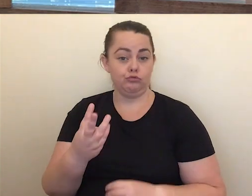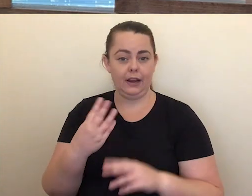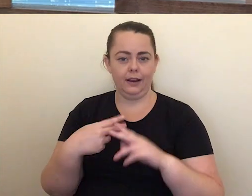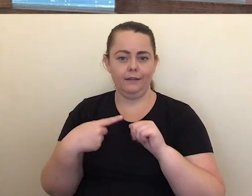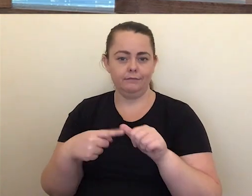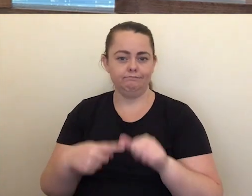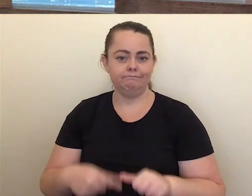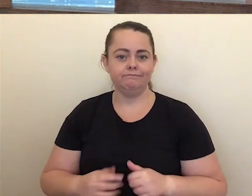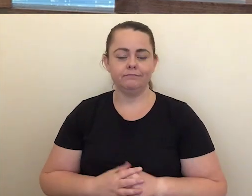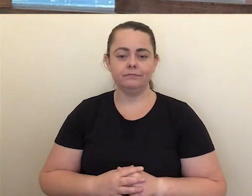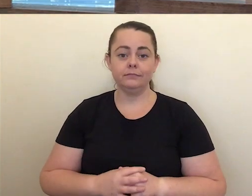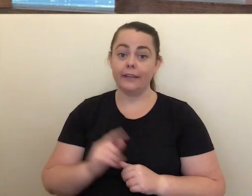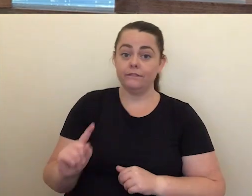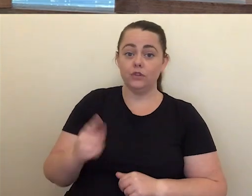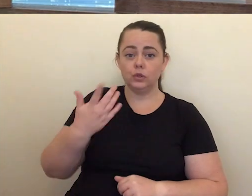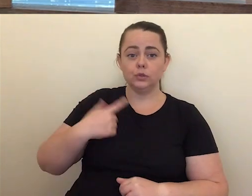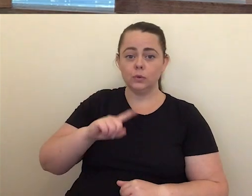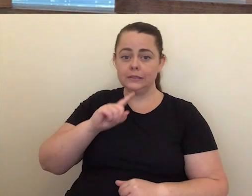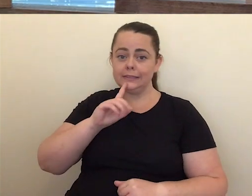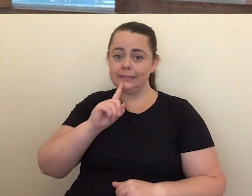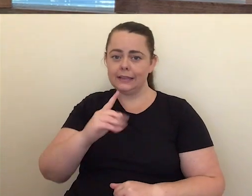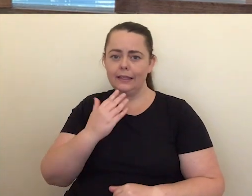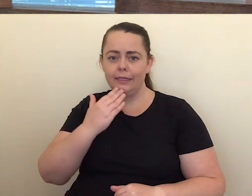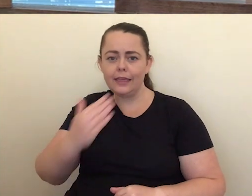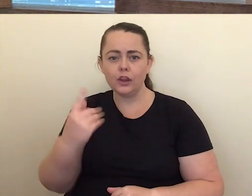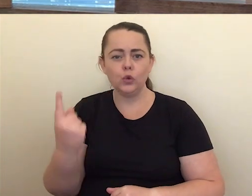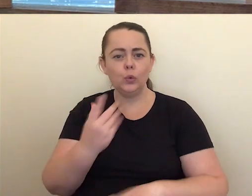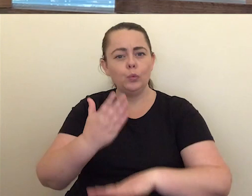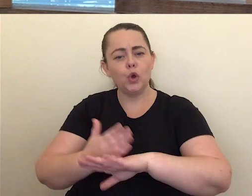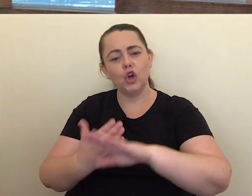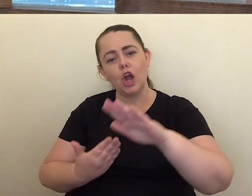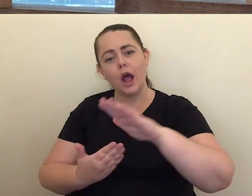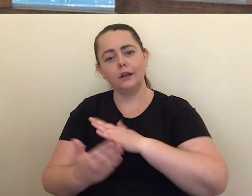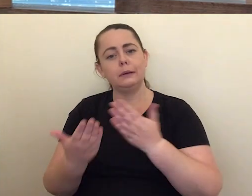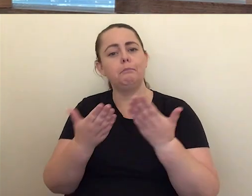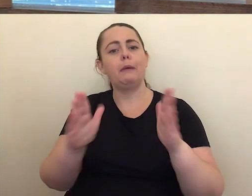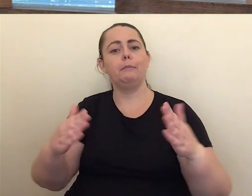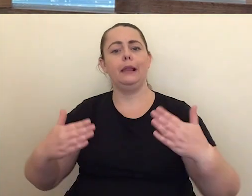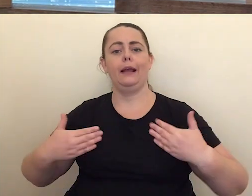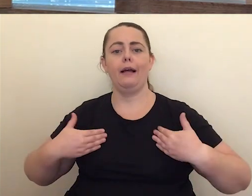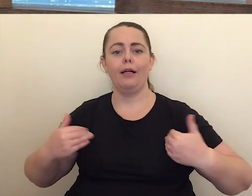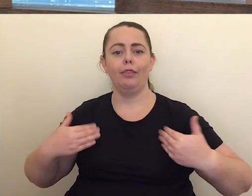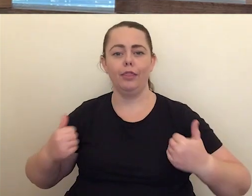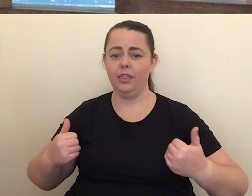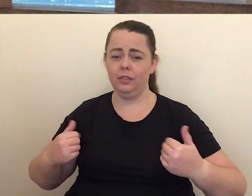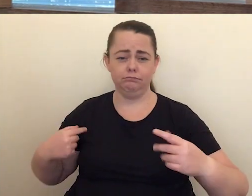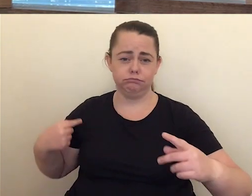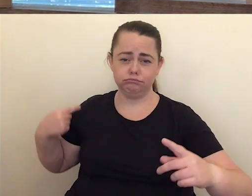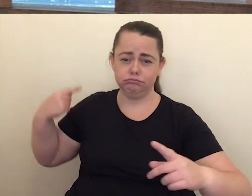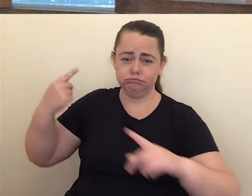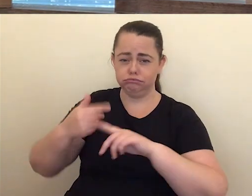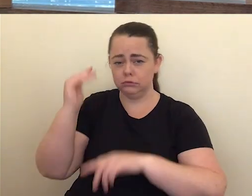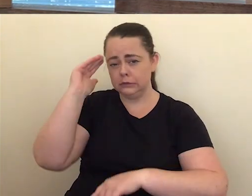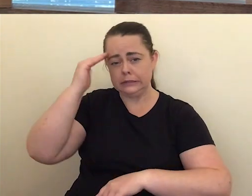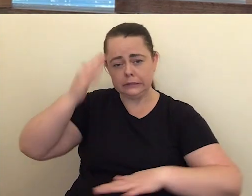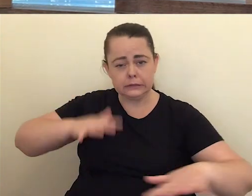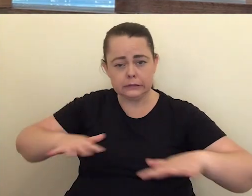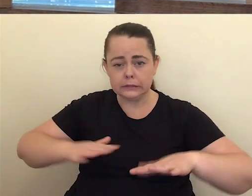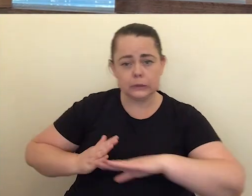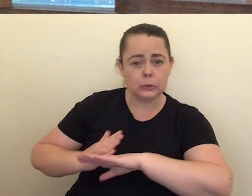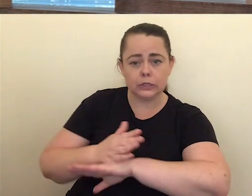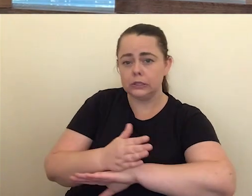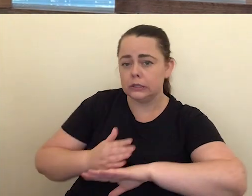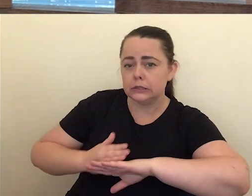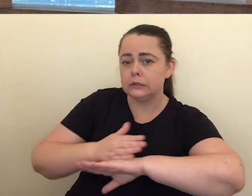out to all the public health practitioners out there who have been working tirelessly really since the beginning of the pandemic. So if you've ever had COVID